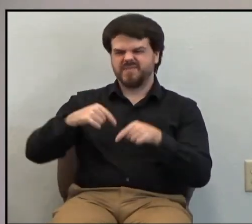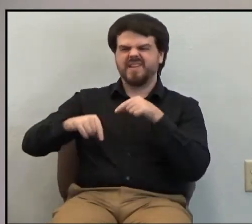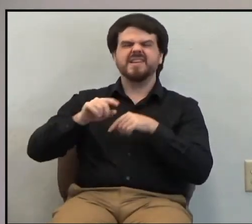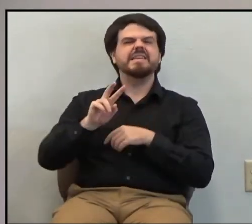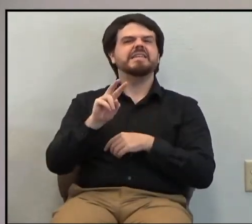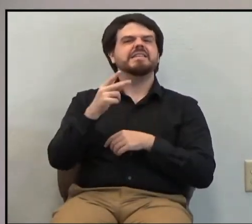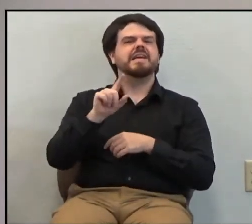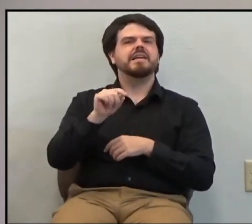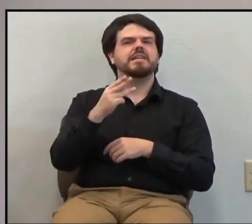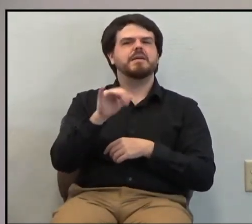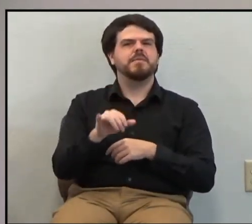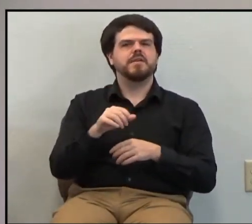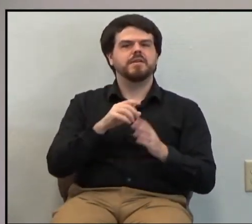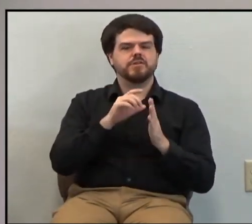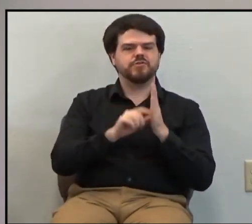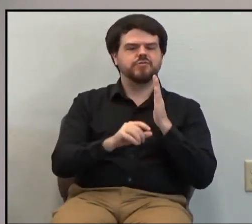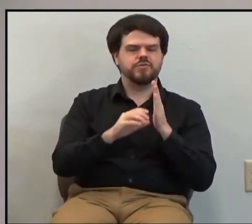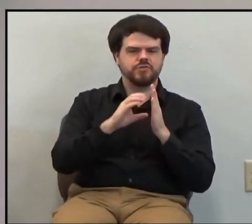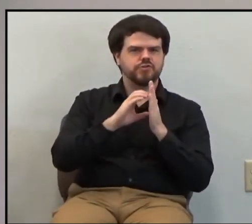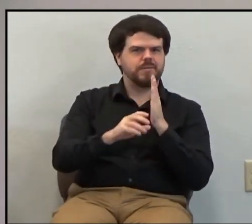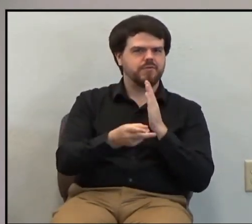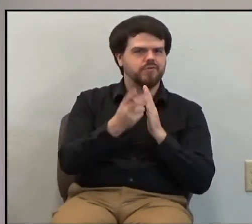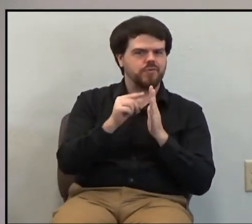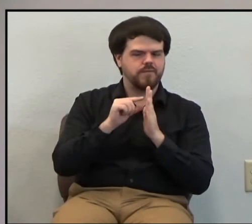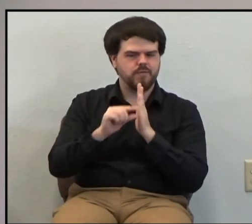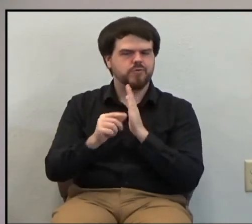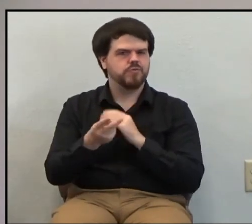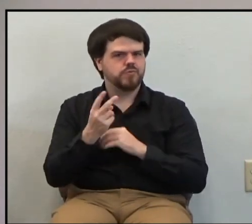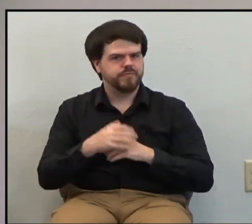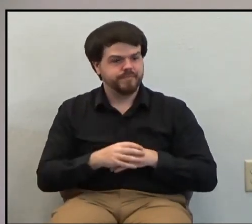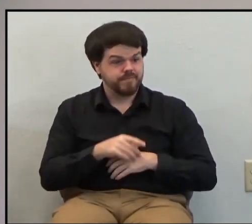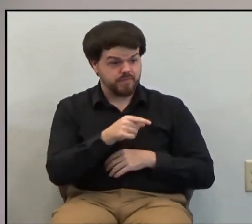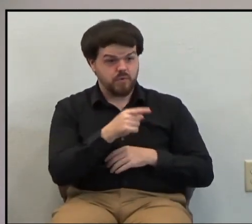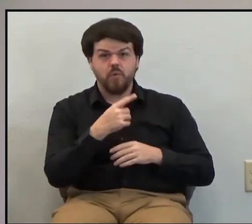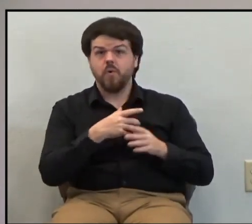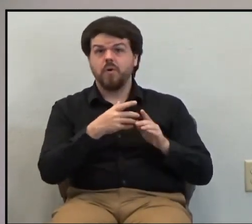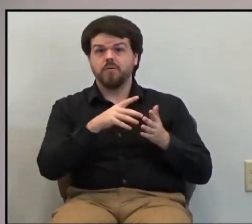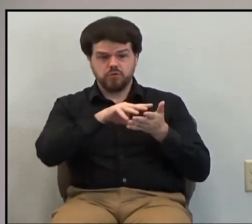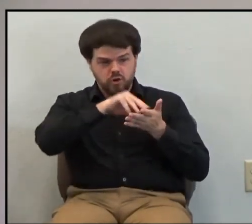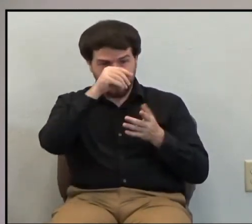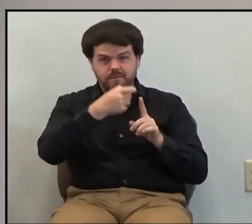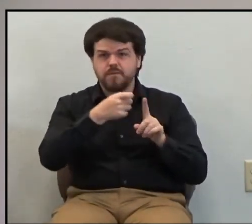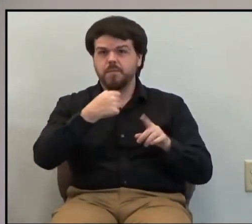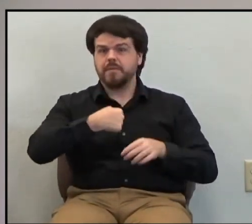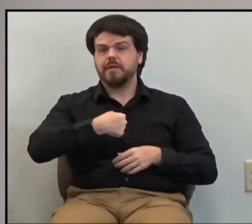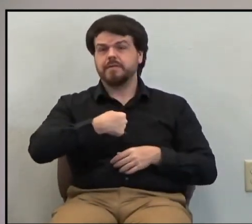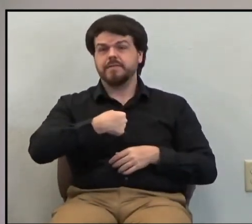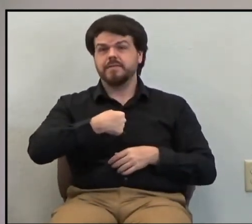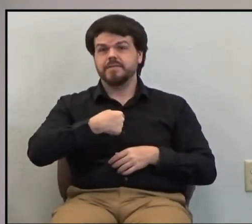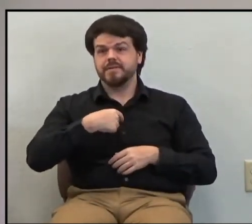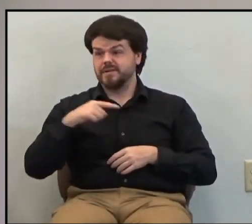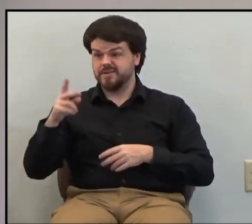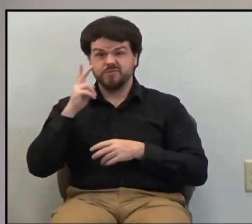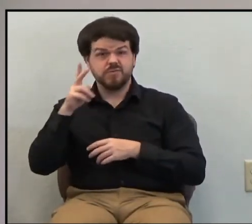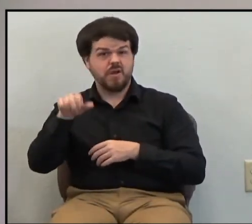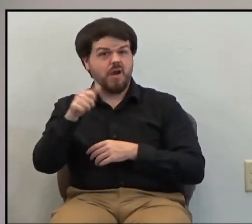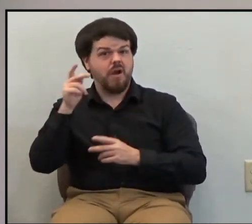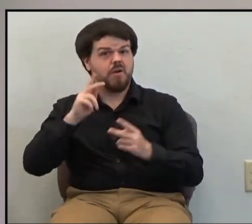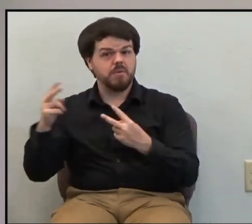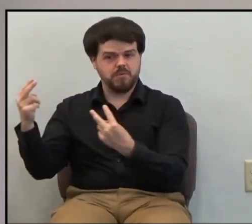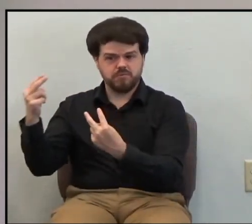Timothy 2, verse 2. The things you have heard from me in the presence of many witnesses,